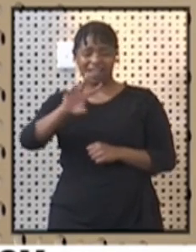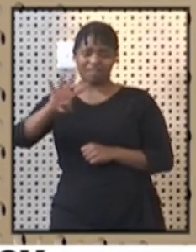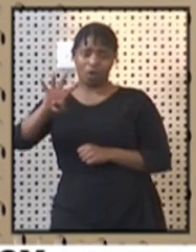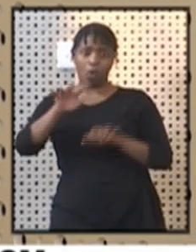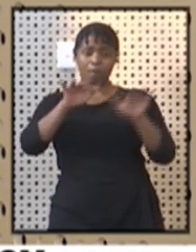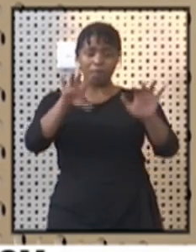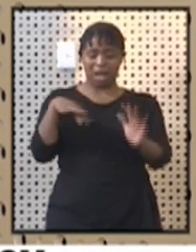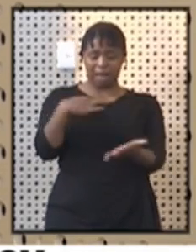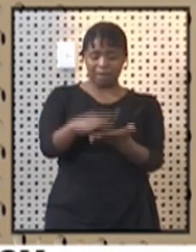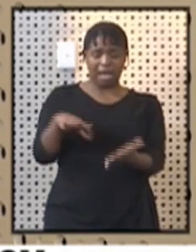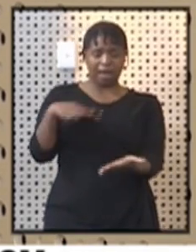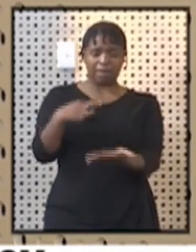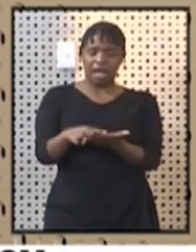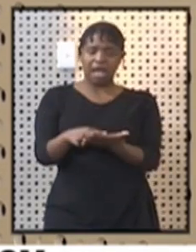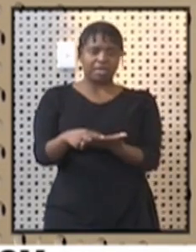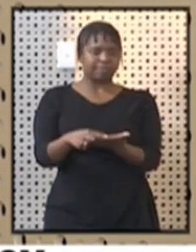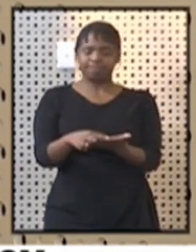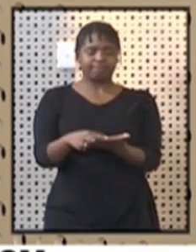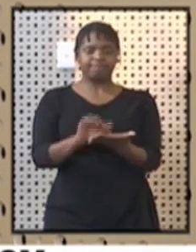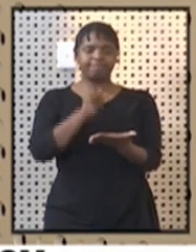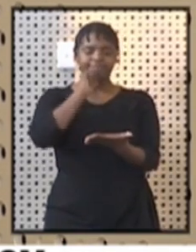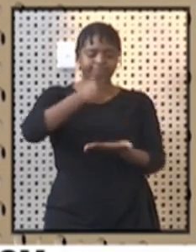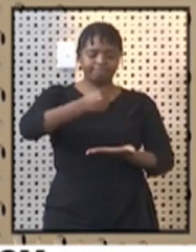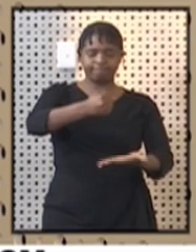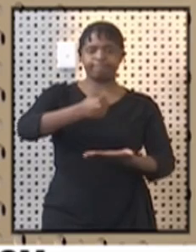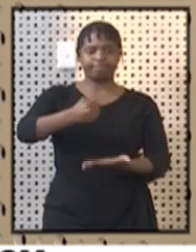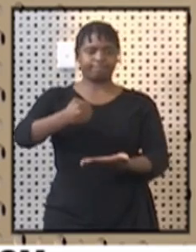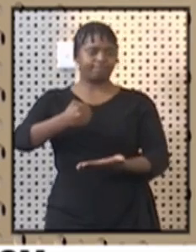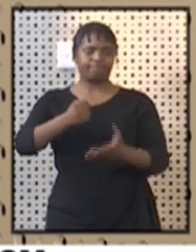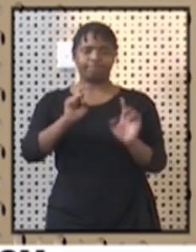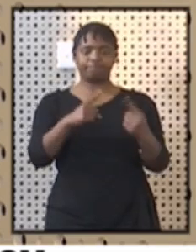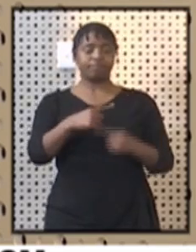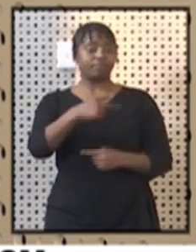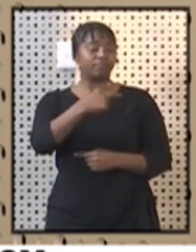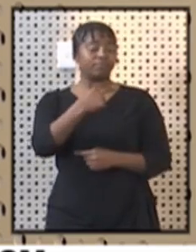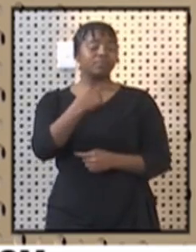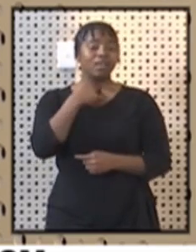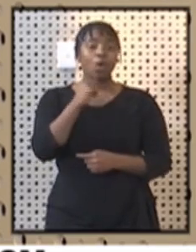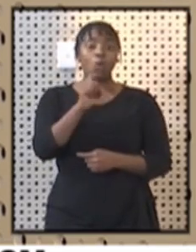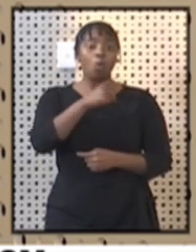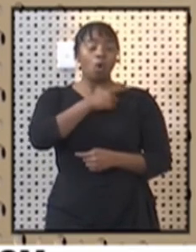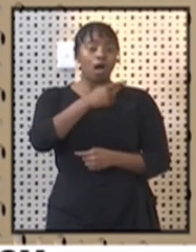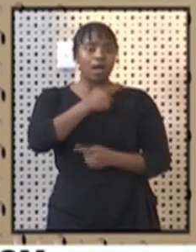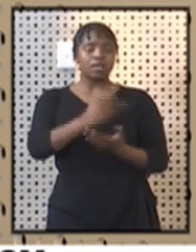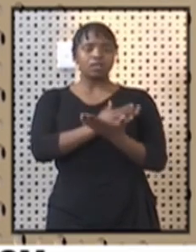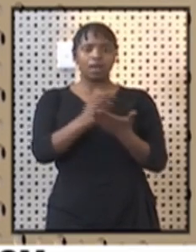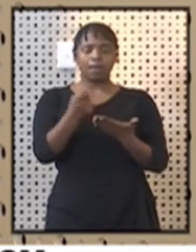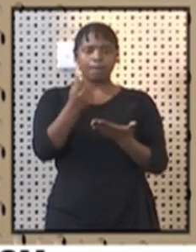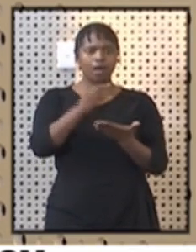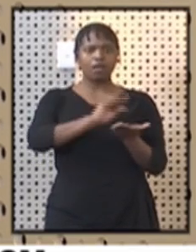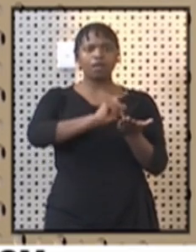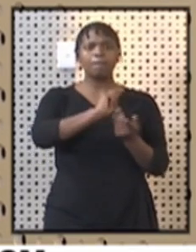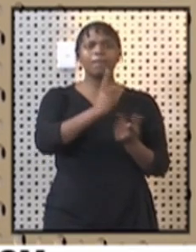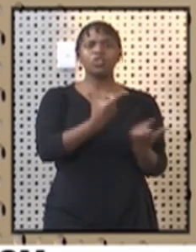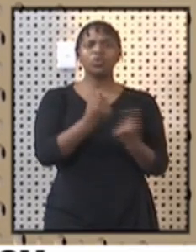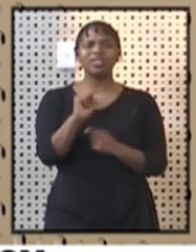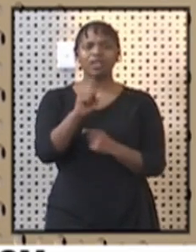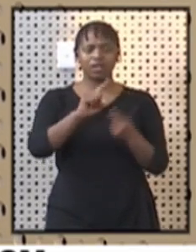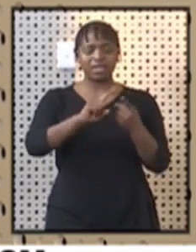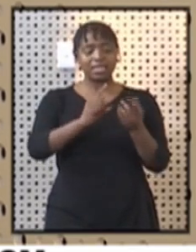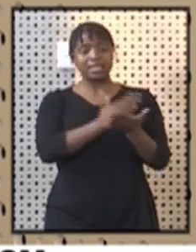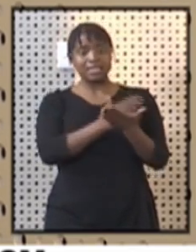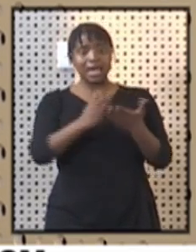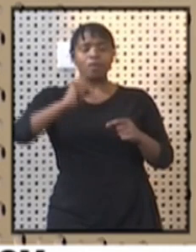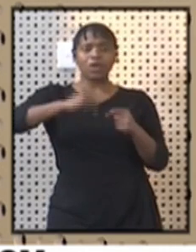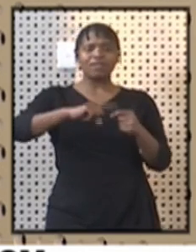were not funded due to various reasons. The first one being depletion of the resources, despite the fact that some qualified.